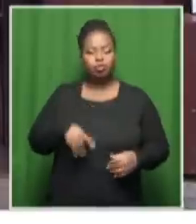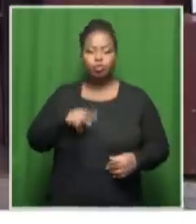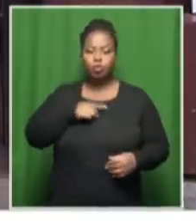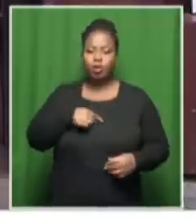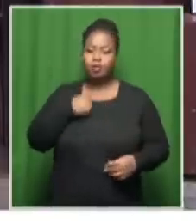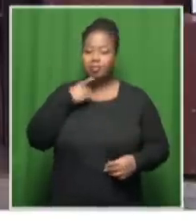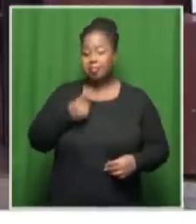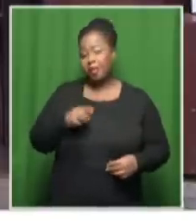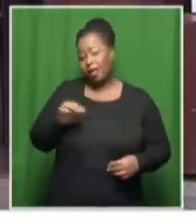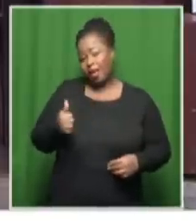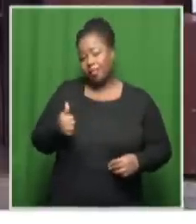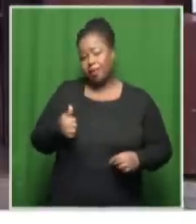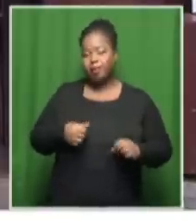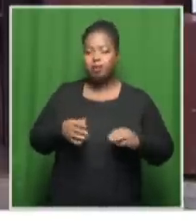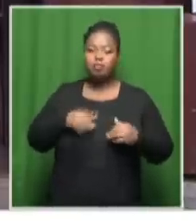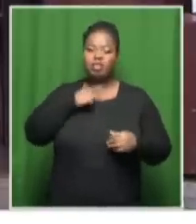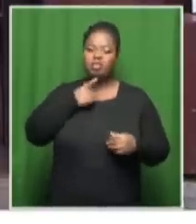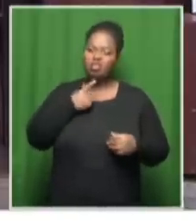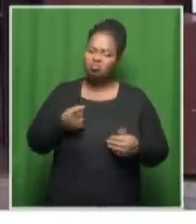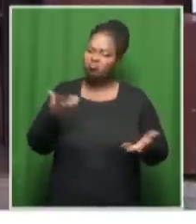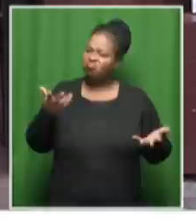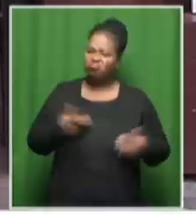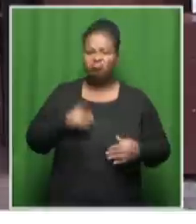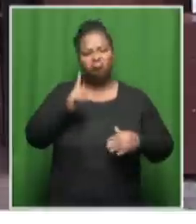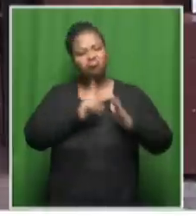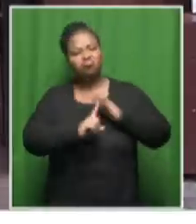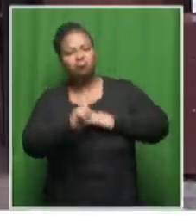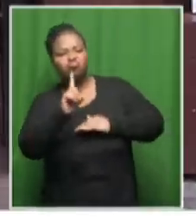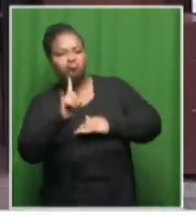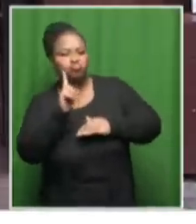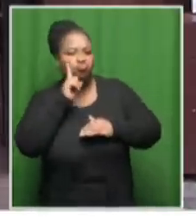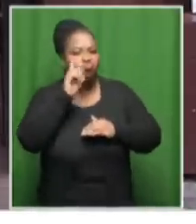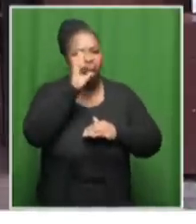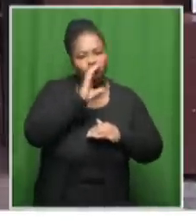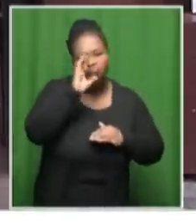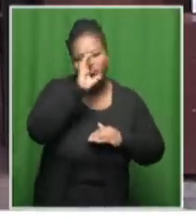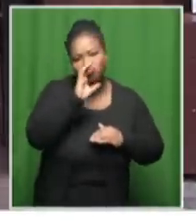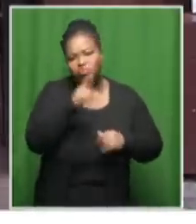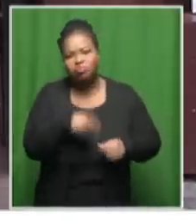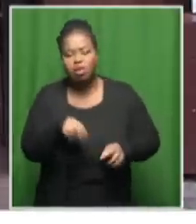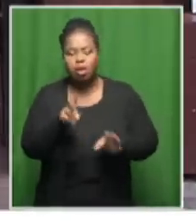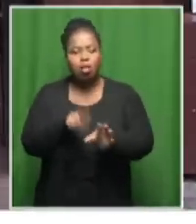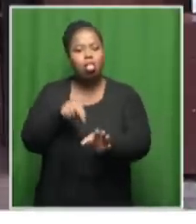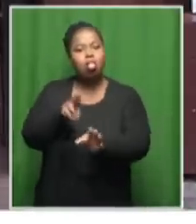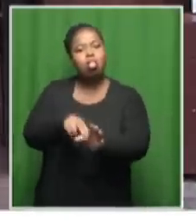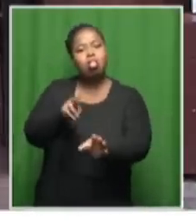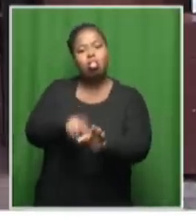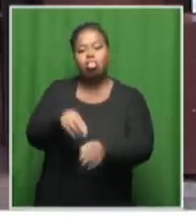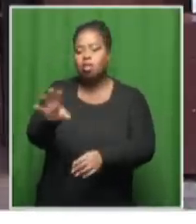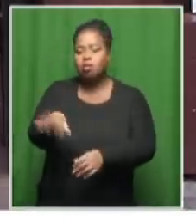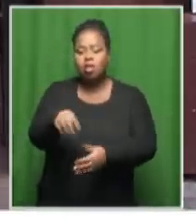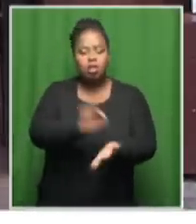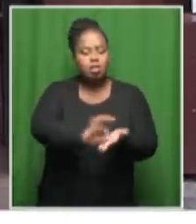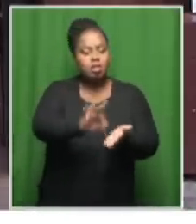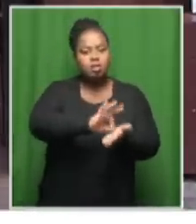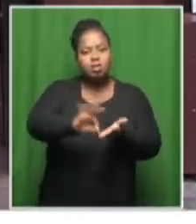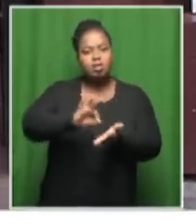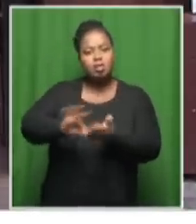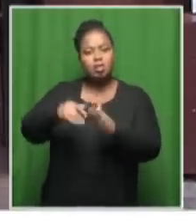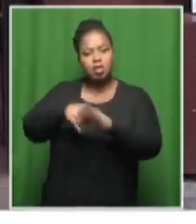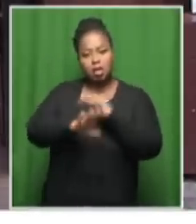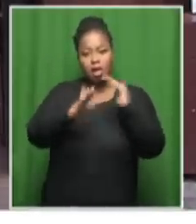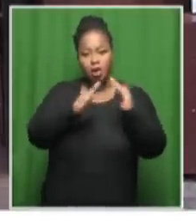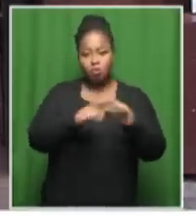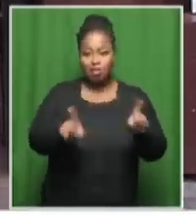in which some of the neighbors say they were freely able to enter the house. Some were picking up beer cans inside the house. Maggie